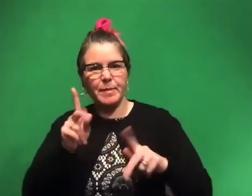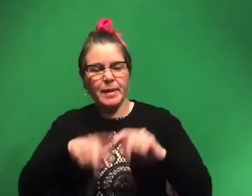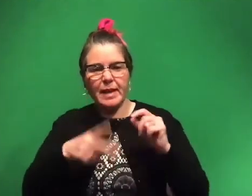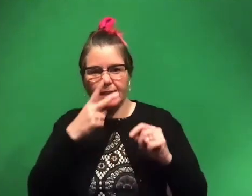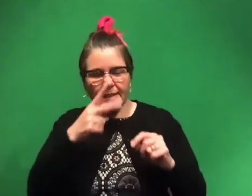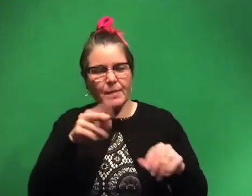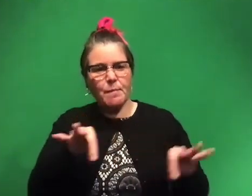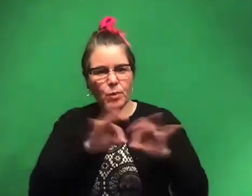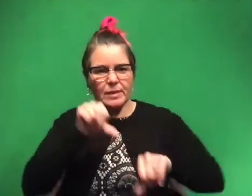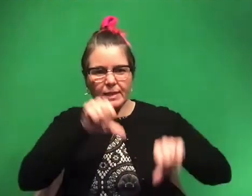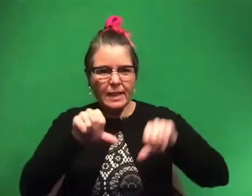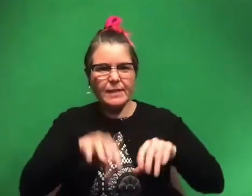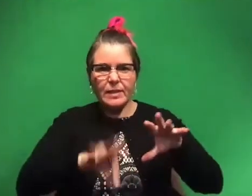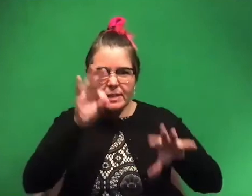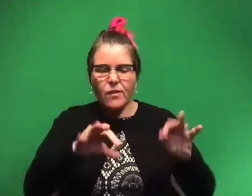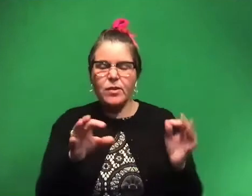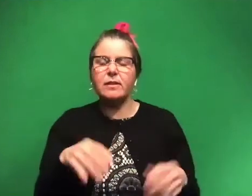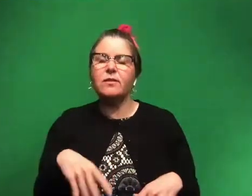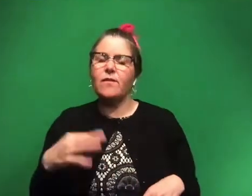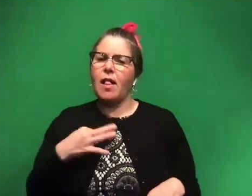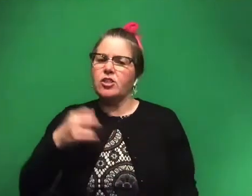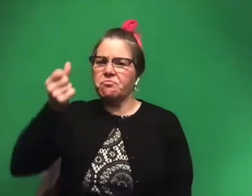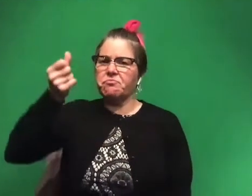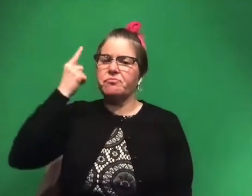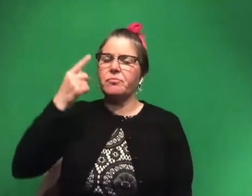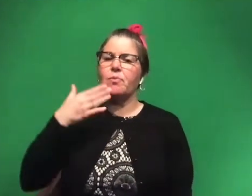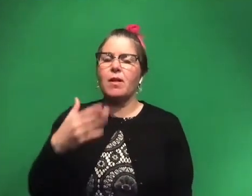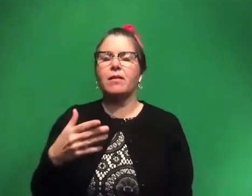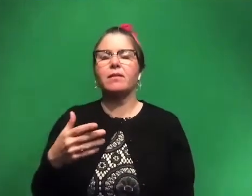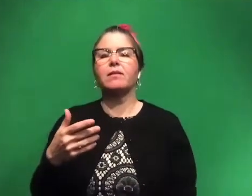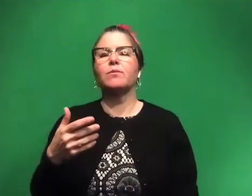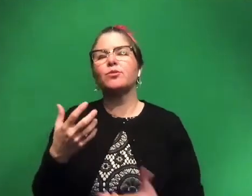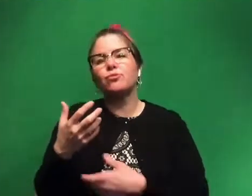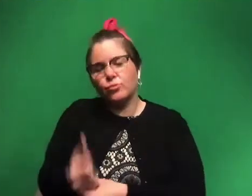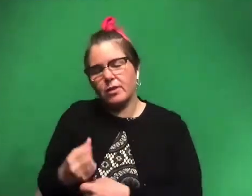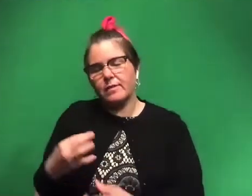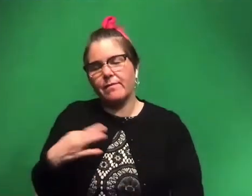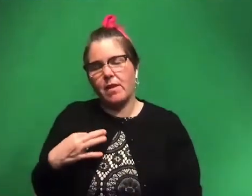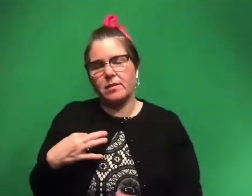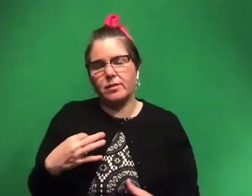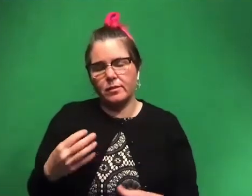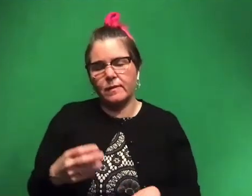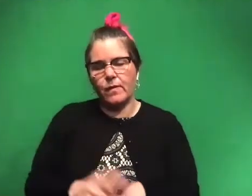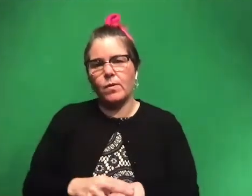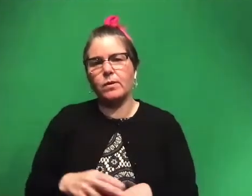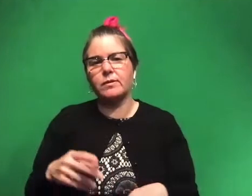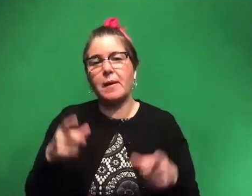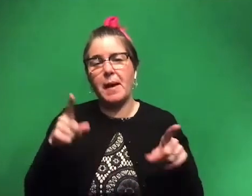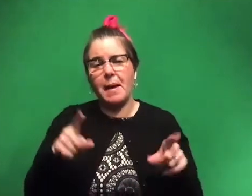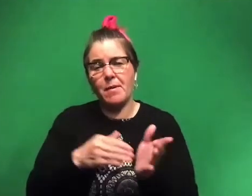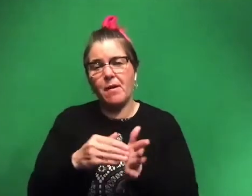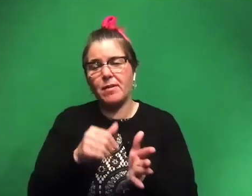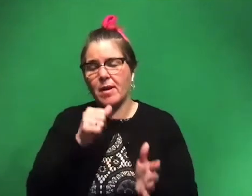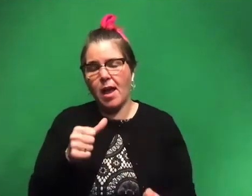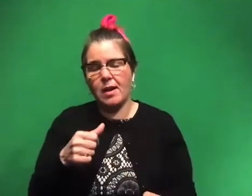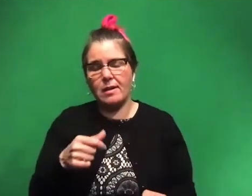So I think our volunteers know that pretty well and we, we do trust our volunteers a lot. So we don't have that happen often, at least to my